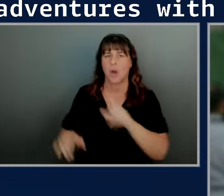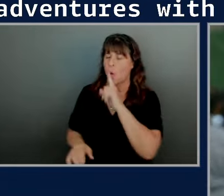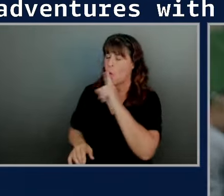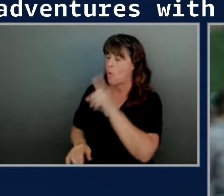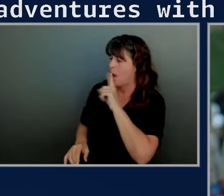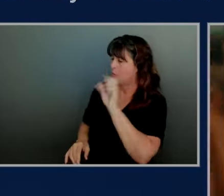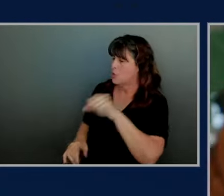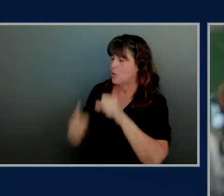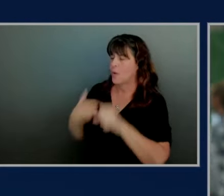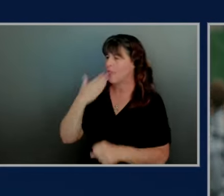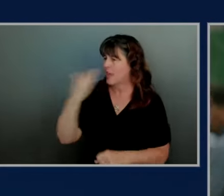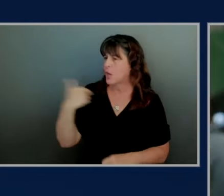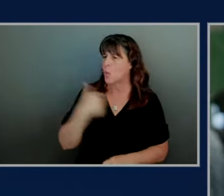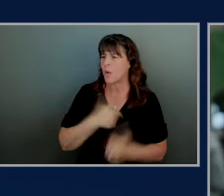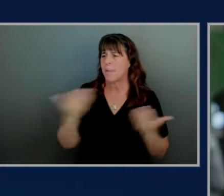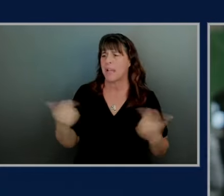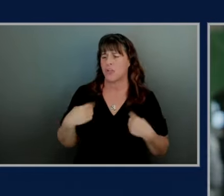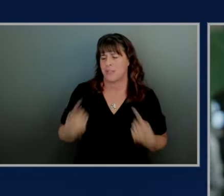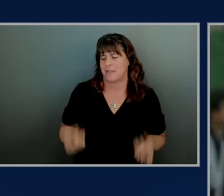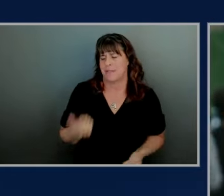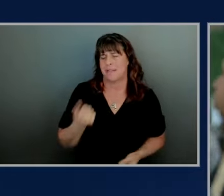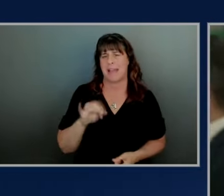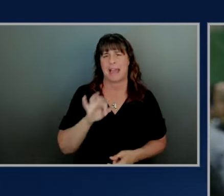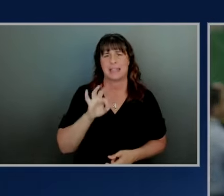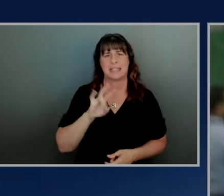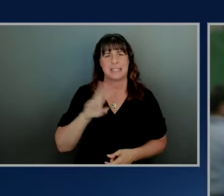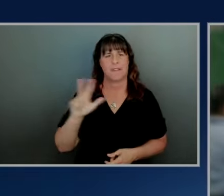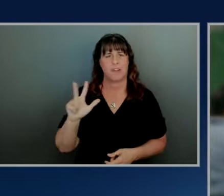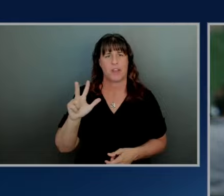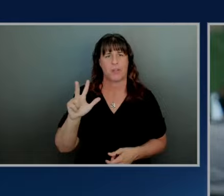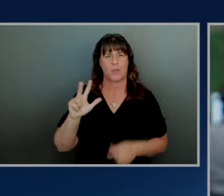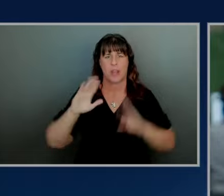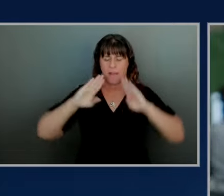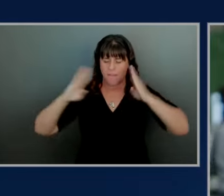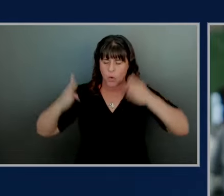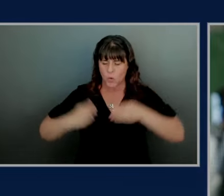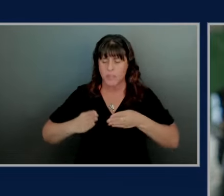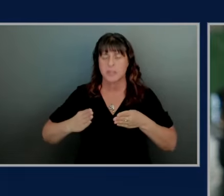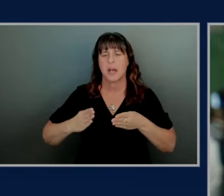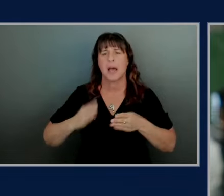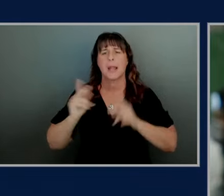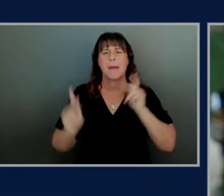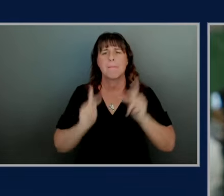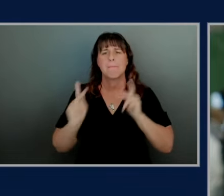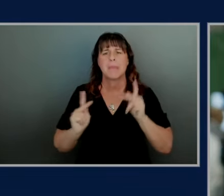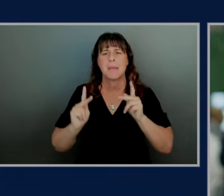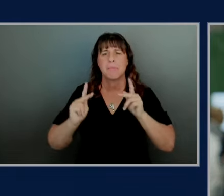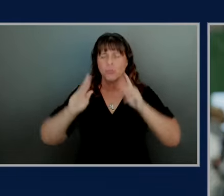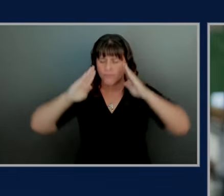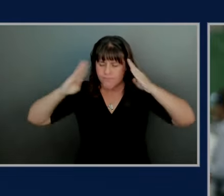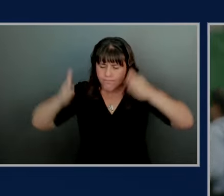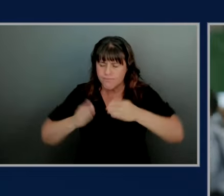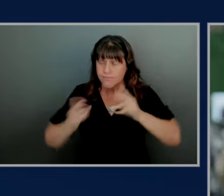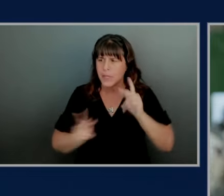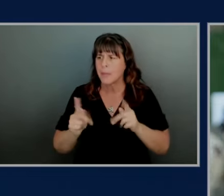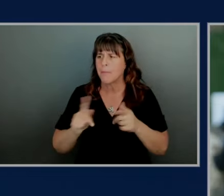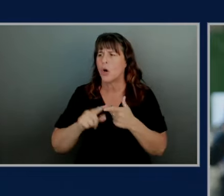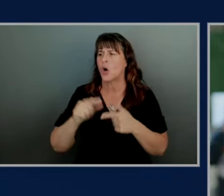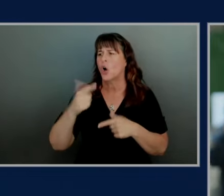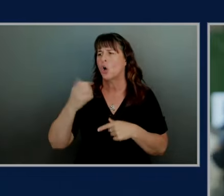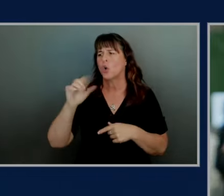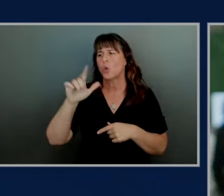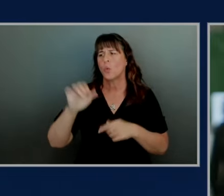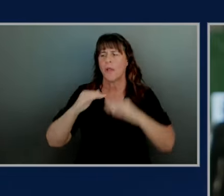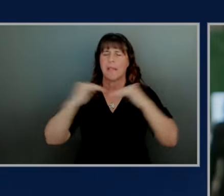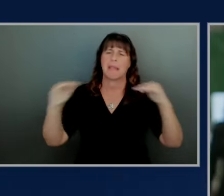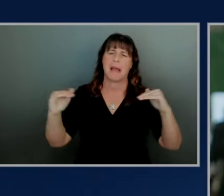we've really been around since 1973 focused on people-centric ungoogleable travel experiences